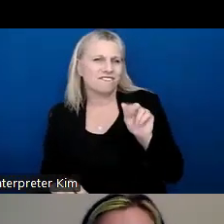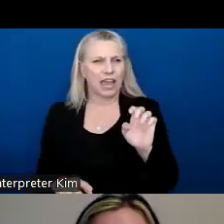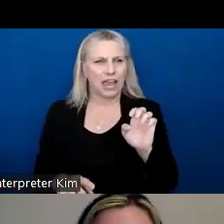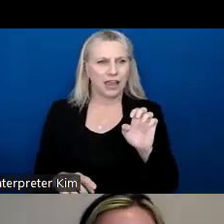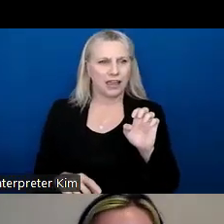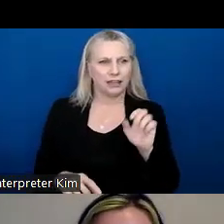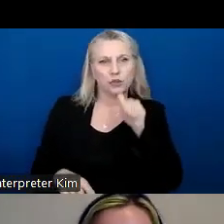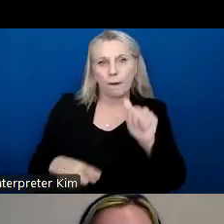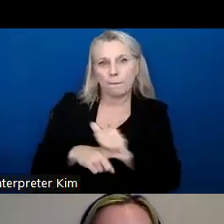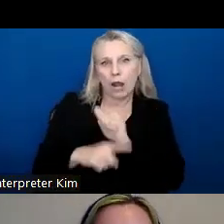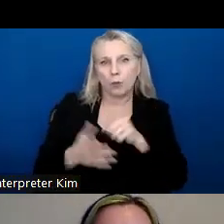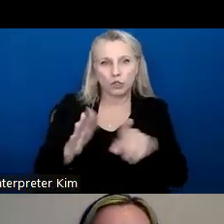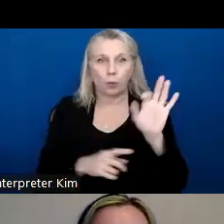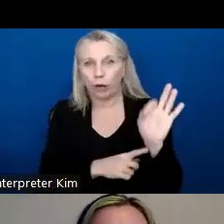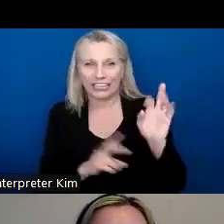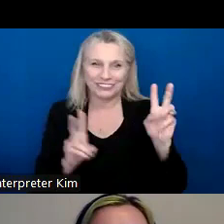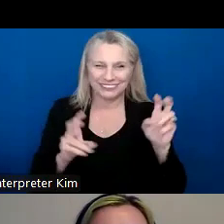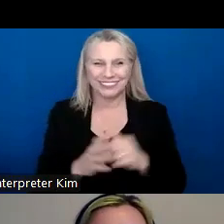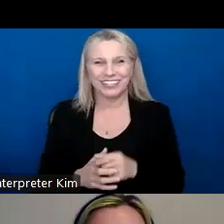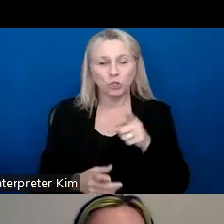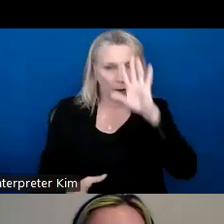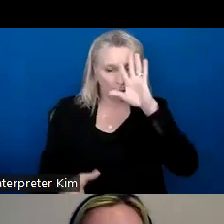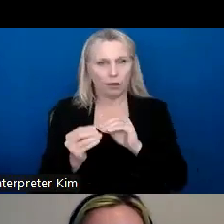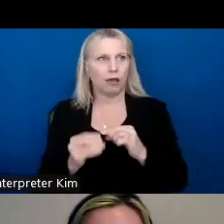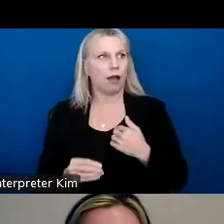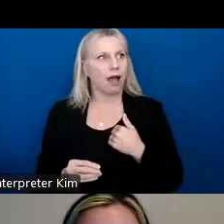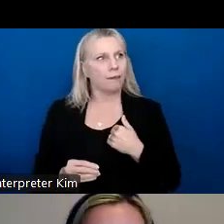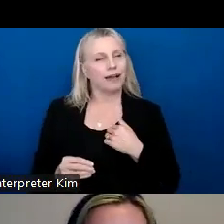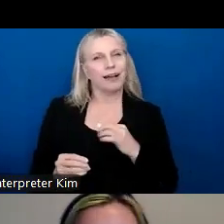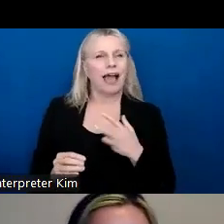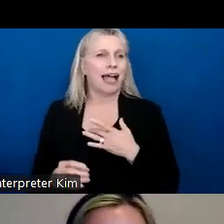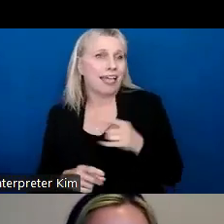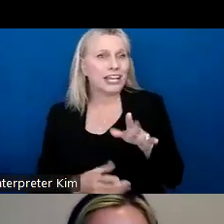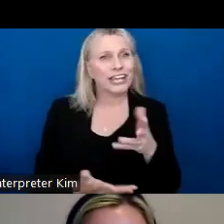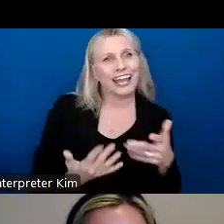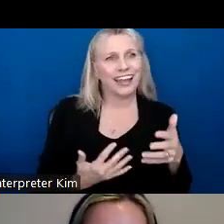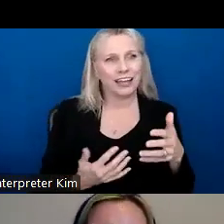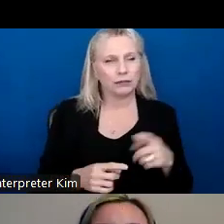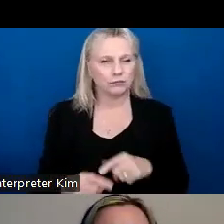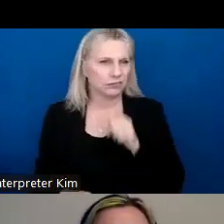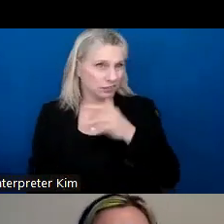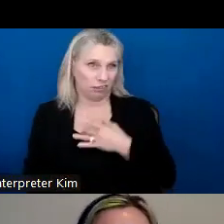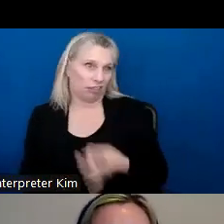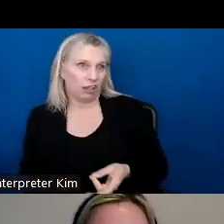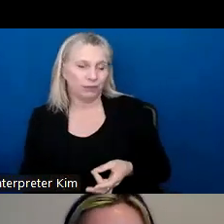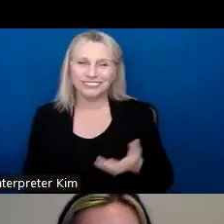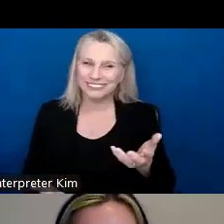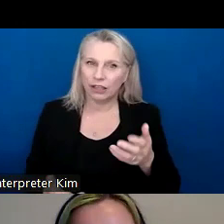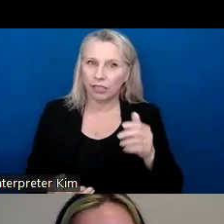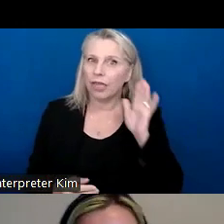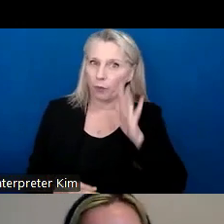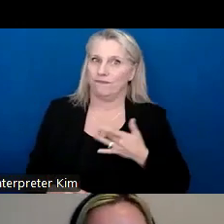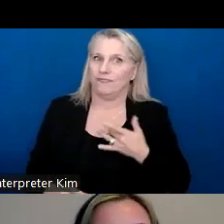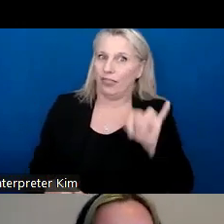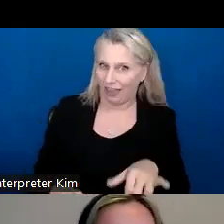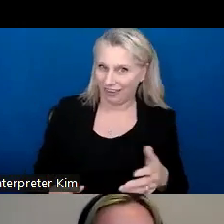practicing what you preach or you're pretending to act like you like them and you guys don't really like them, you know, and we have